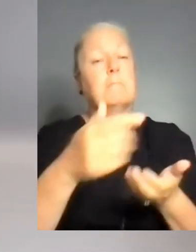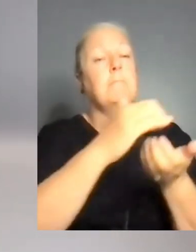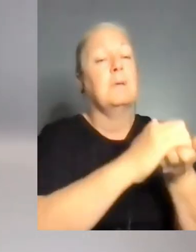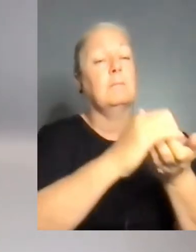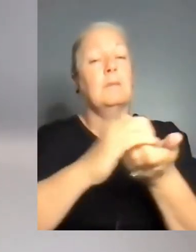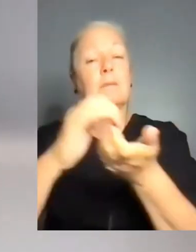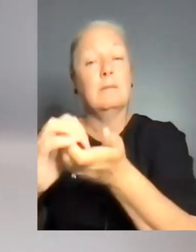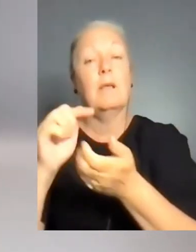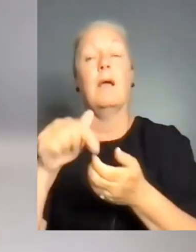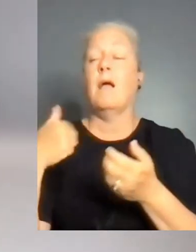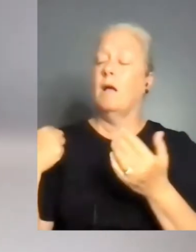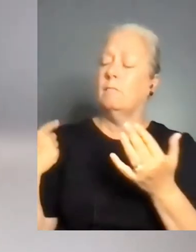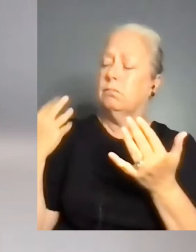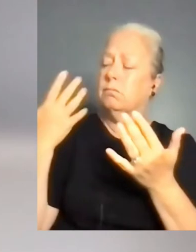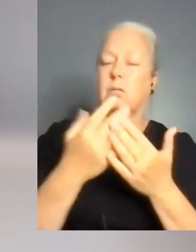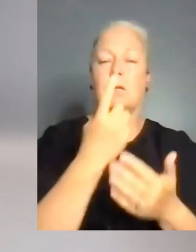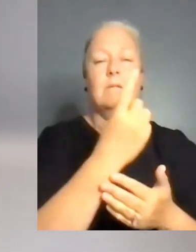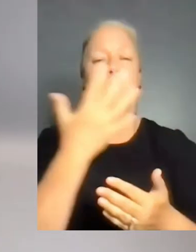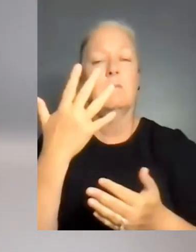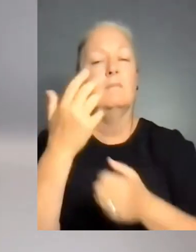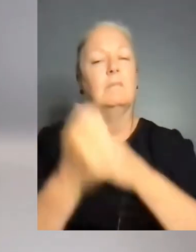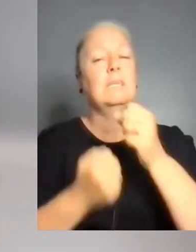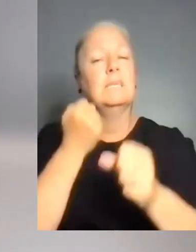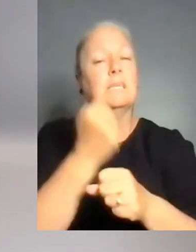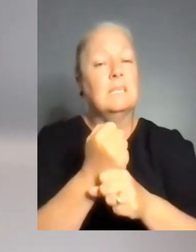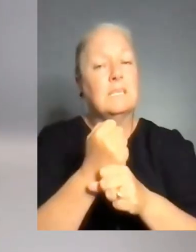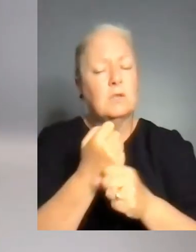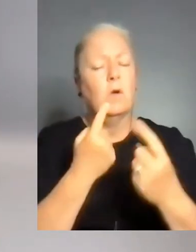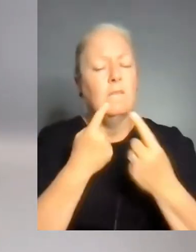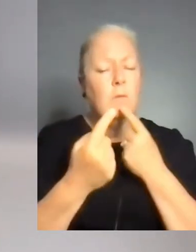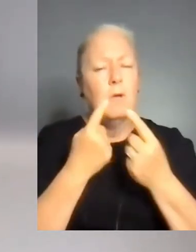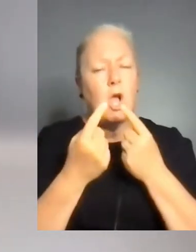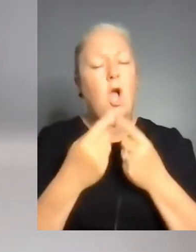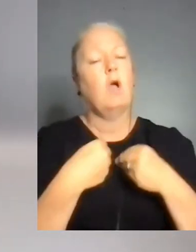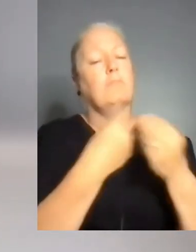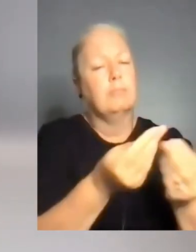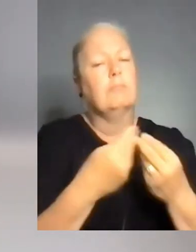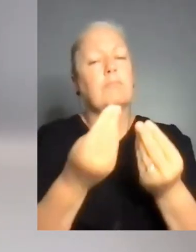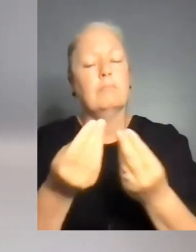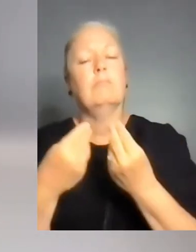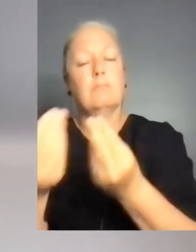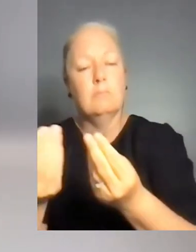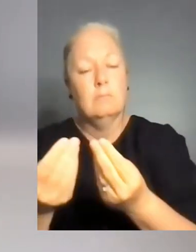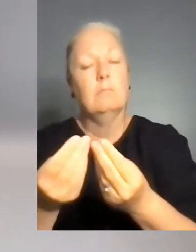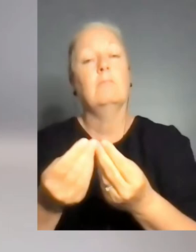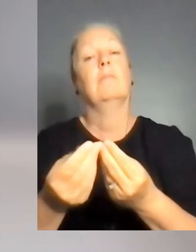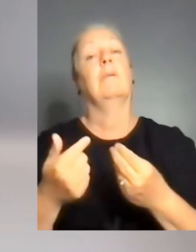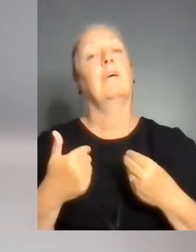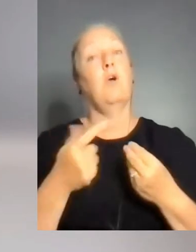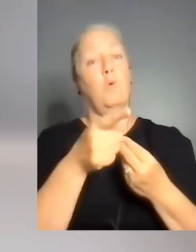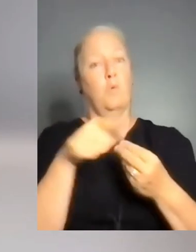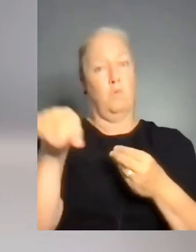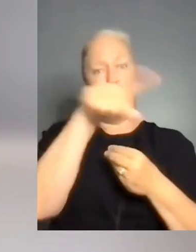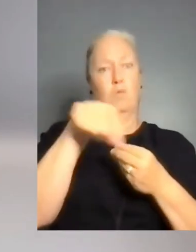in managing information platforms. Our success is defined by you, by the success of